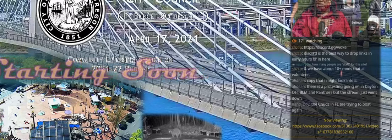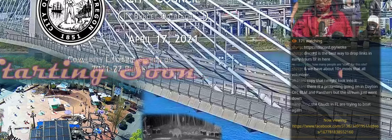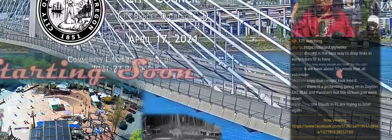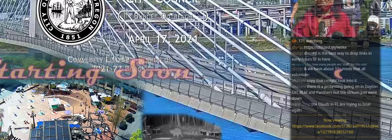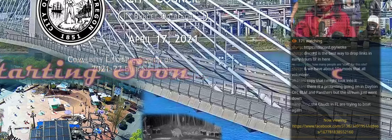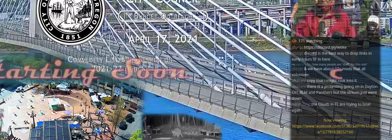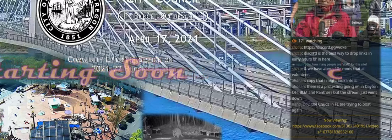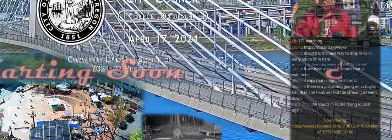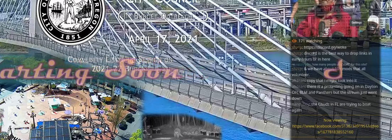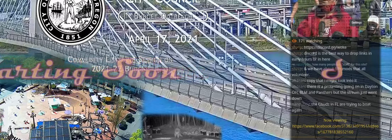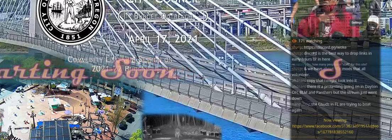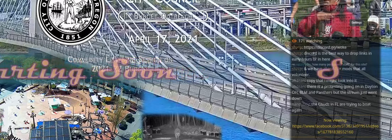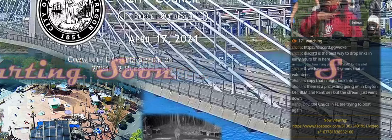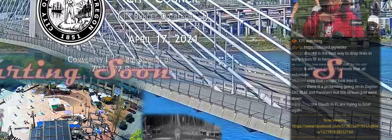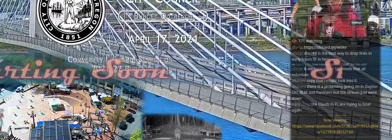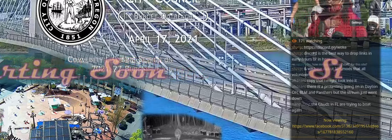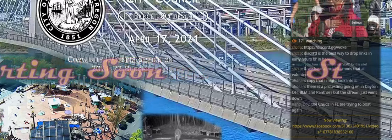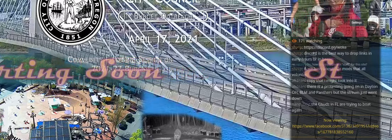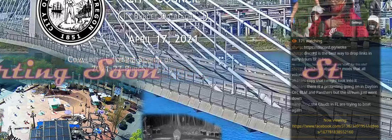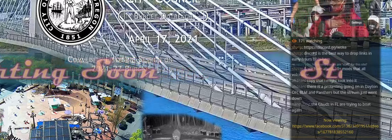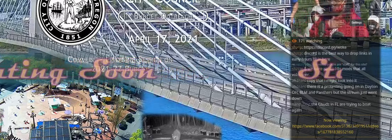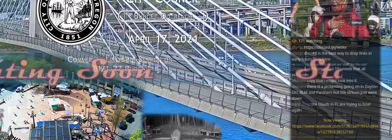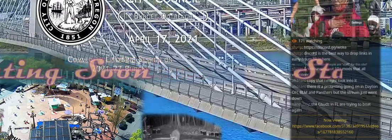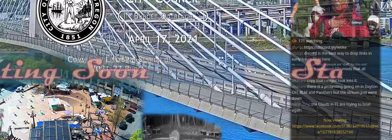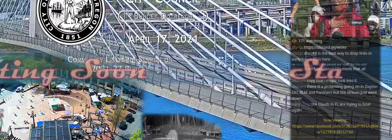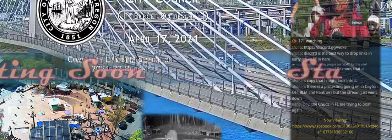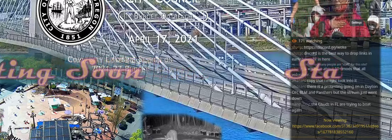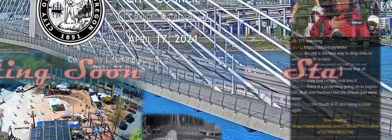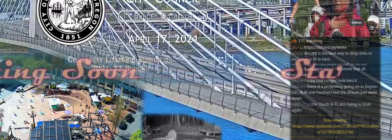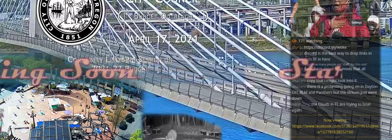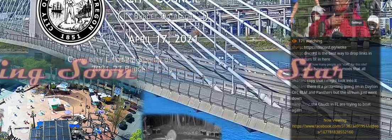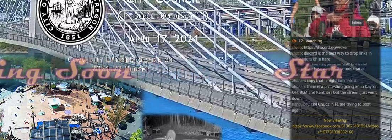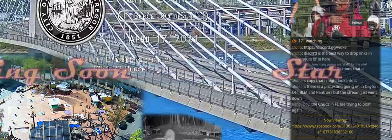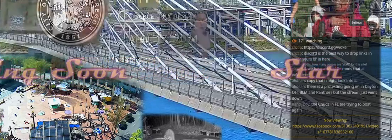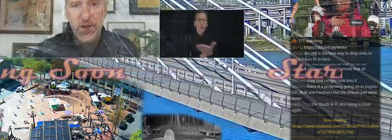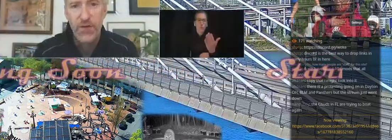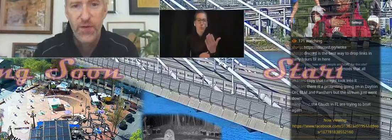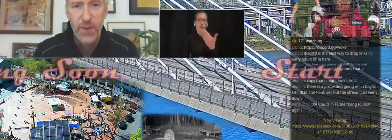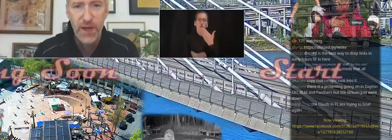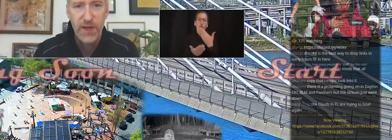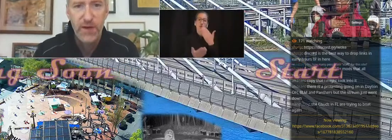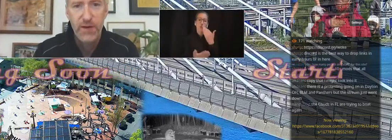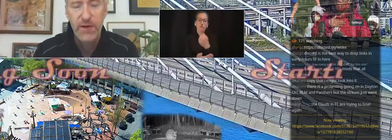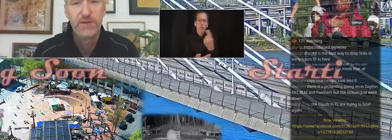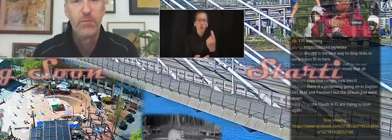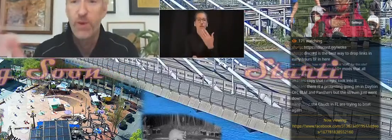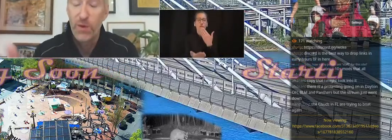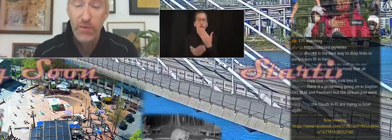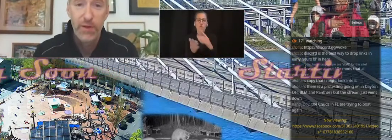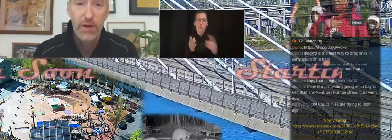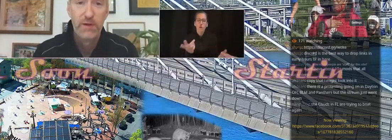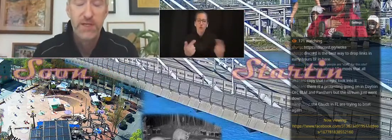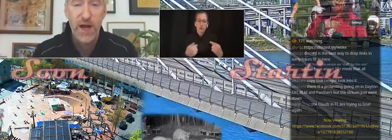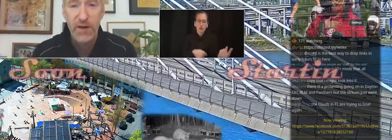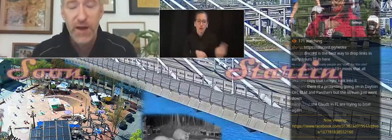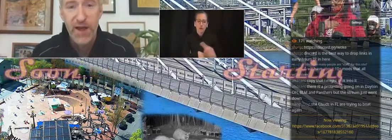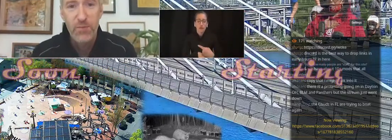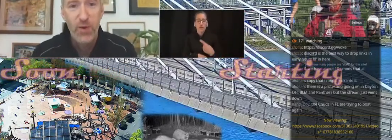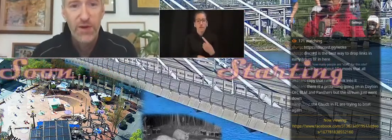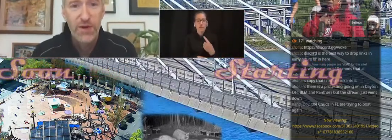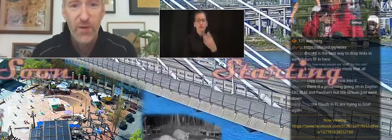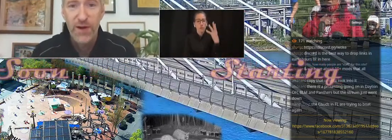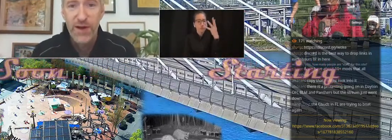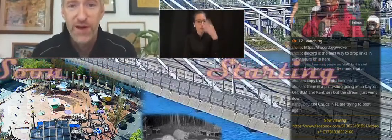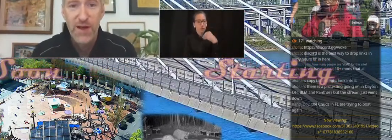mix is one of the best-selling brands in the country. And on Planet Money, How Giant Inflatable Rats became a popular protest